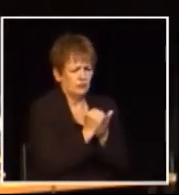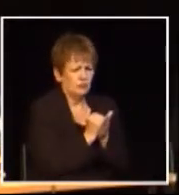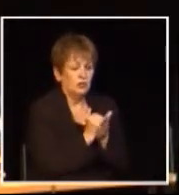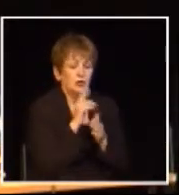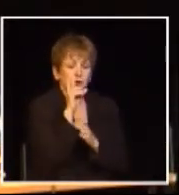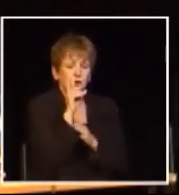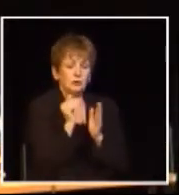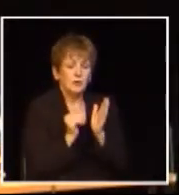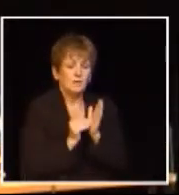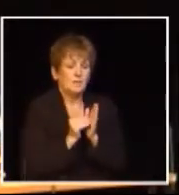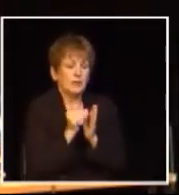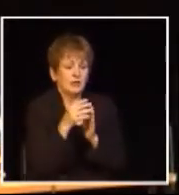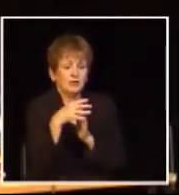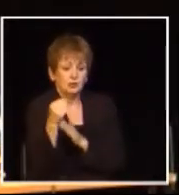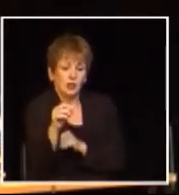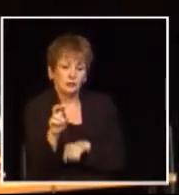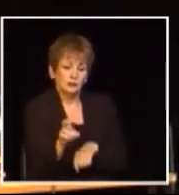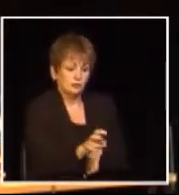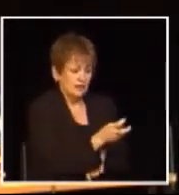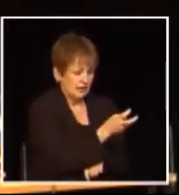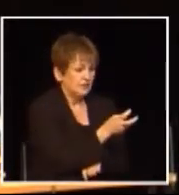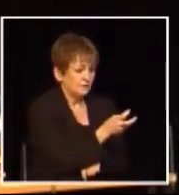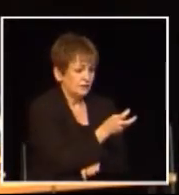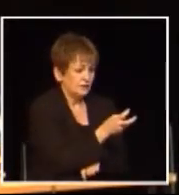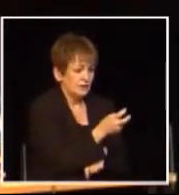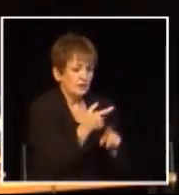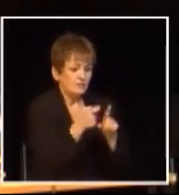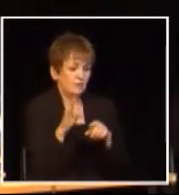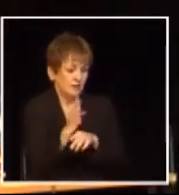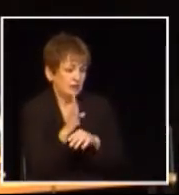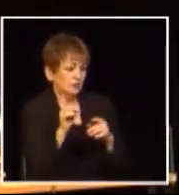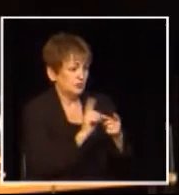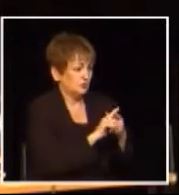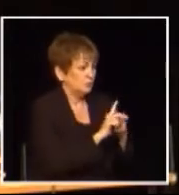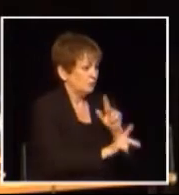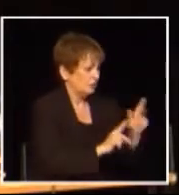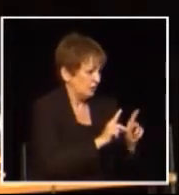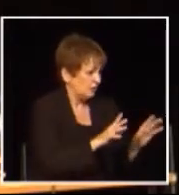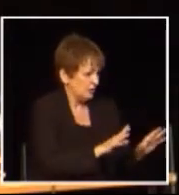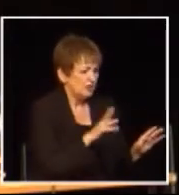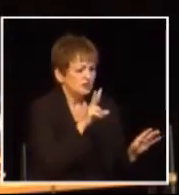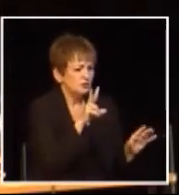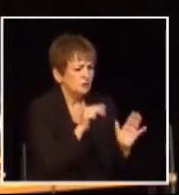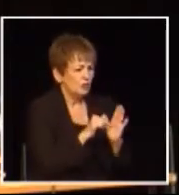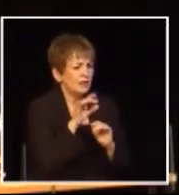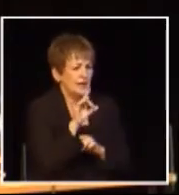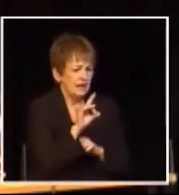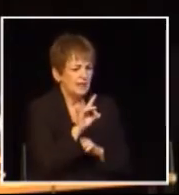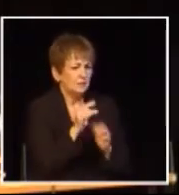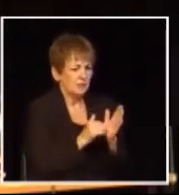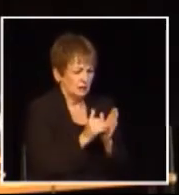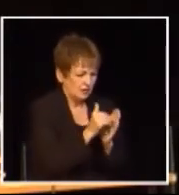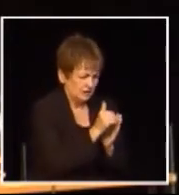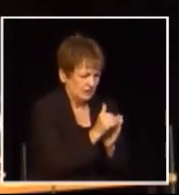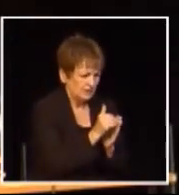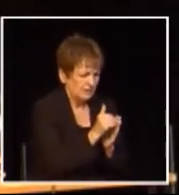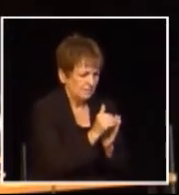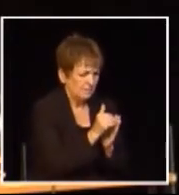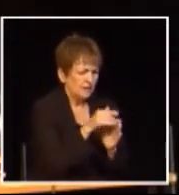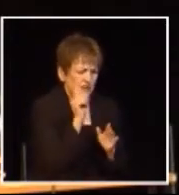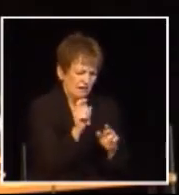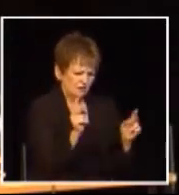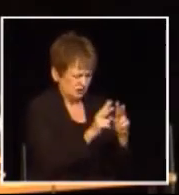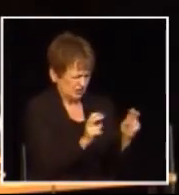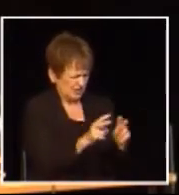revenue neutral it was a 2 billion dollar transfer from the corporate sector onto the consumer it turned out to be 2.8 billion you don't even need to be a